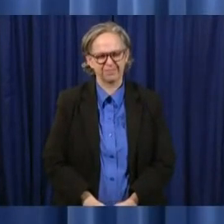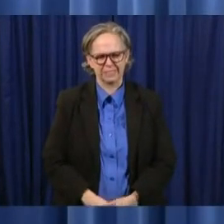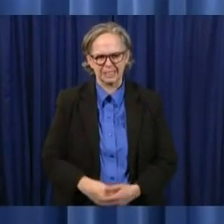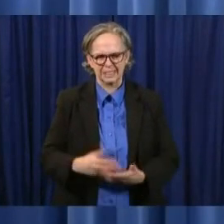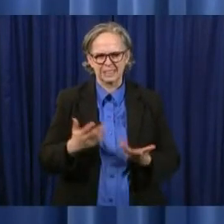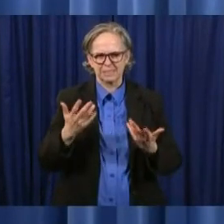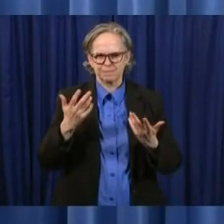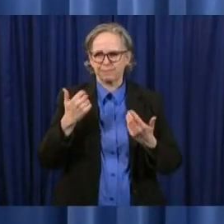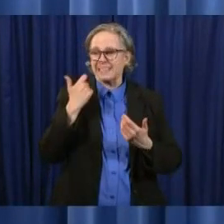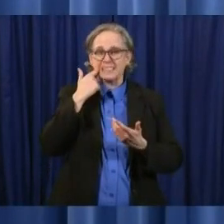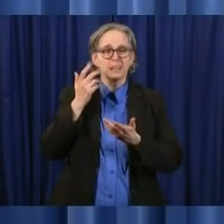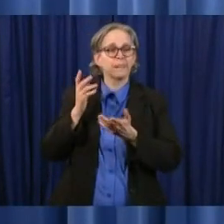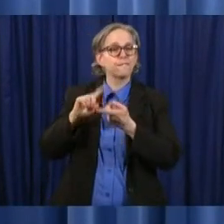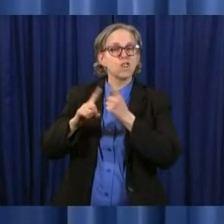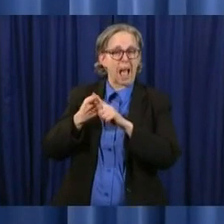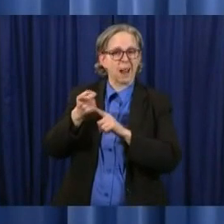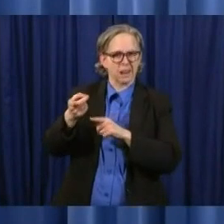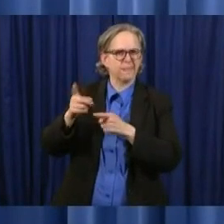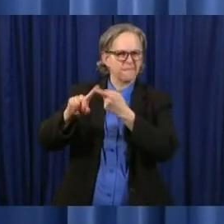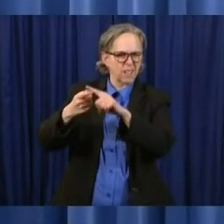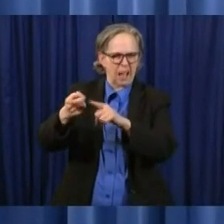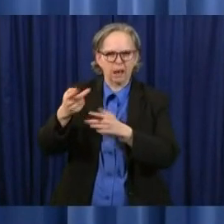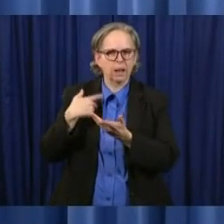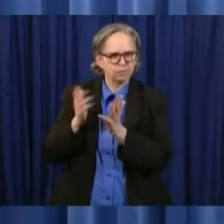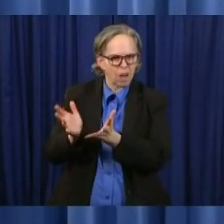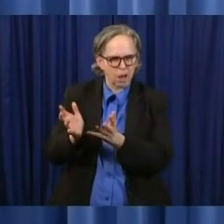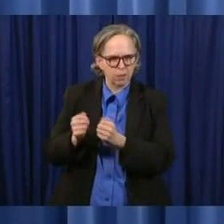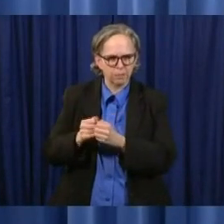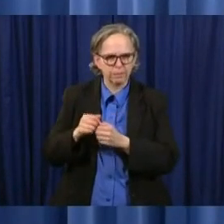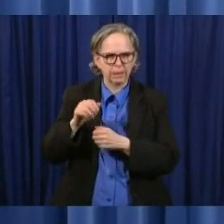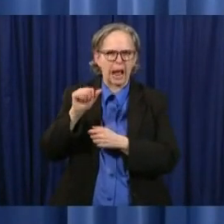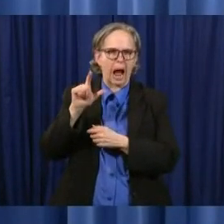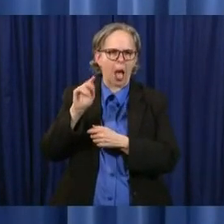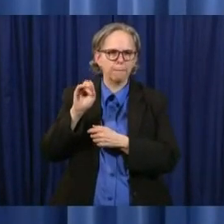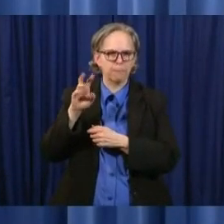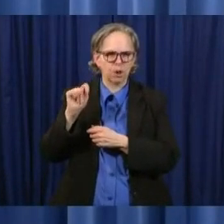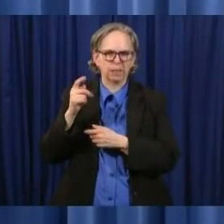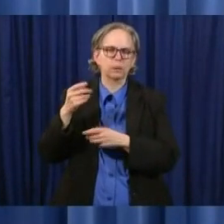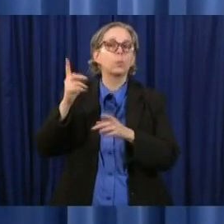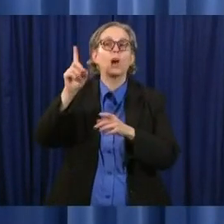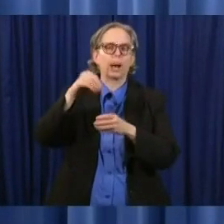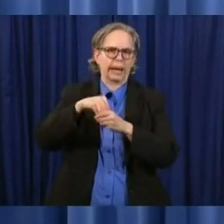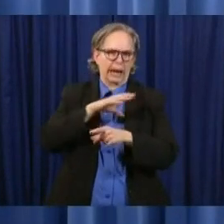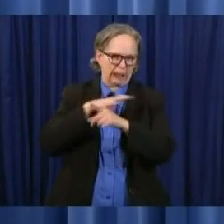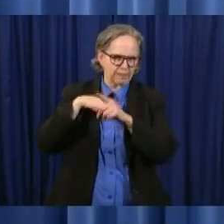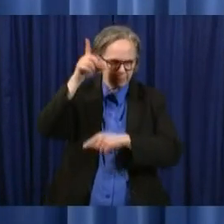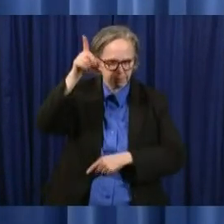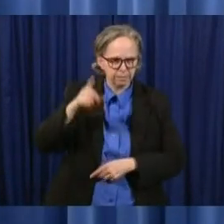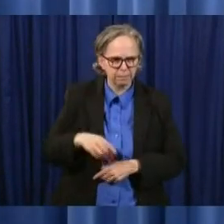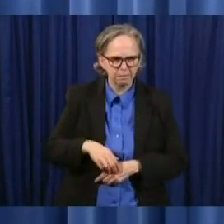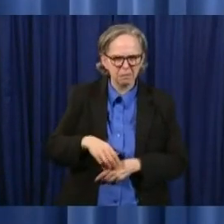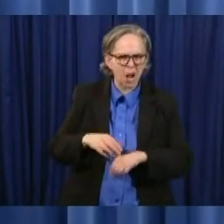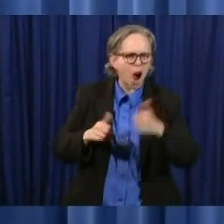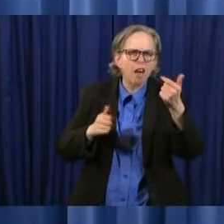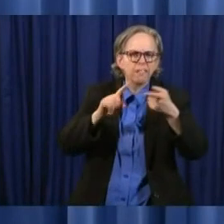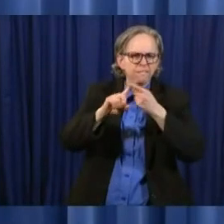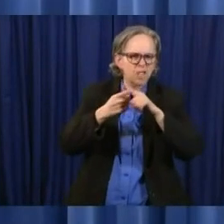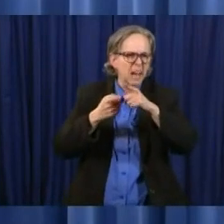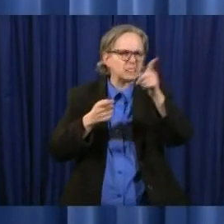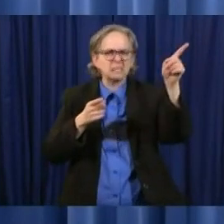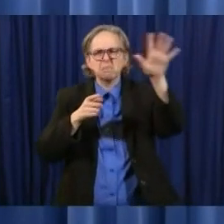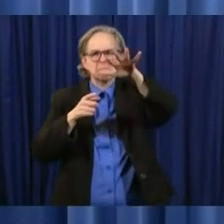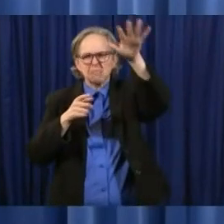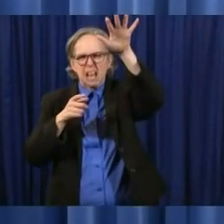john my mutual friend albert ratner in cleveland uh and i also talked talked to others in cleveland about this